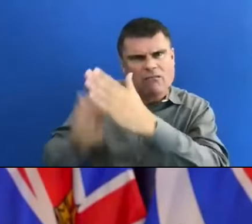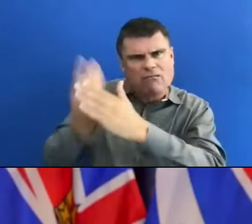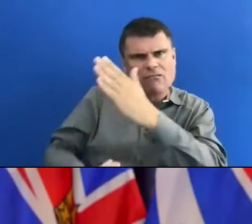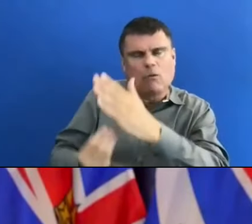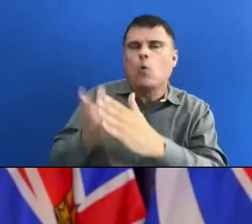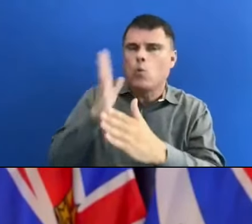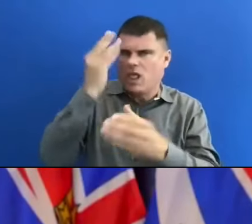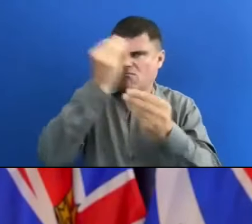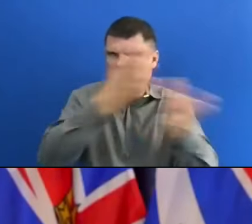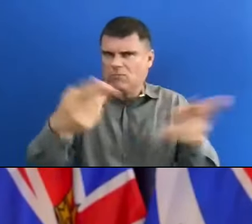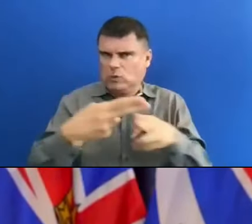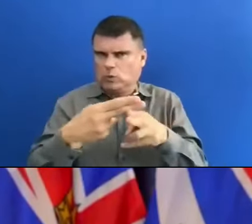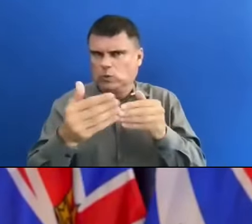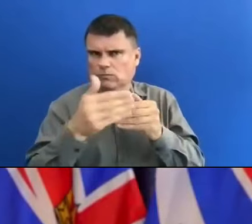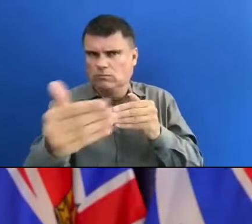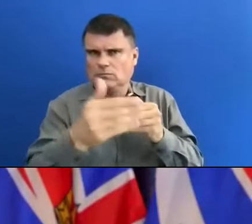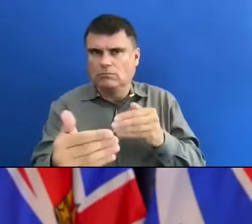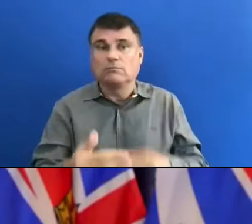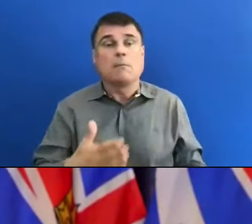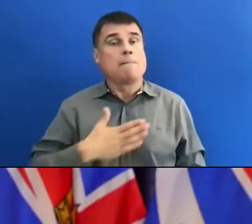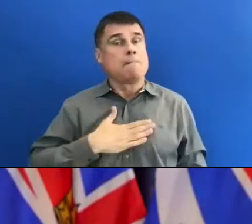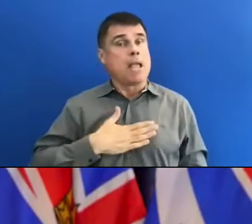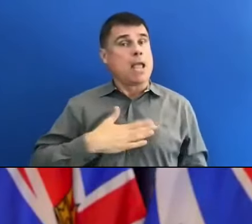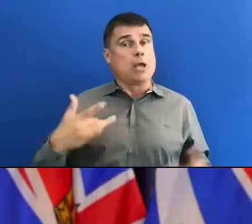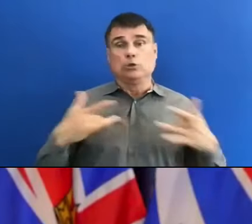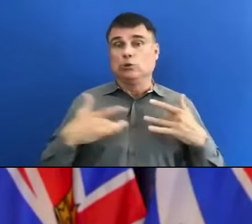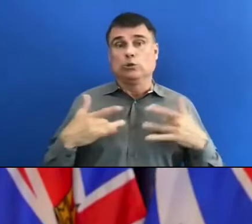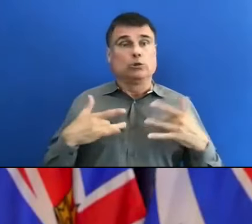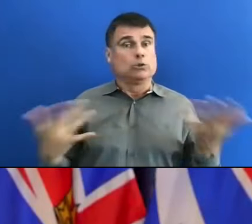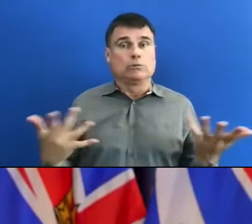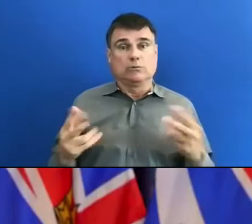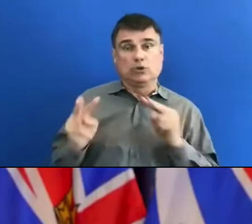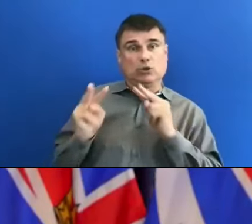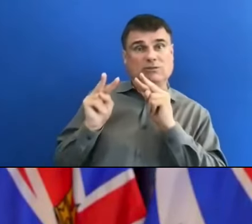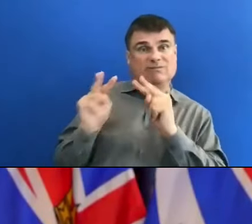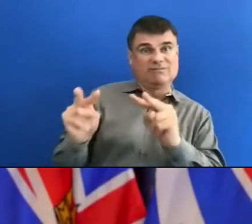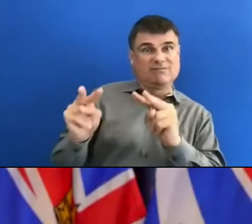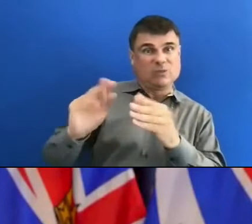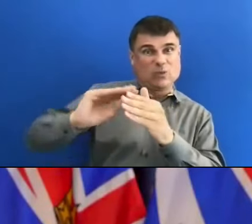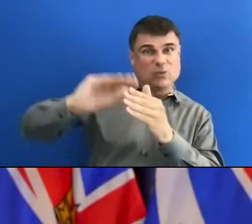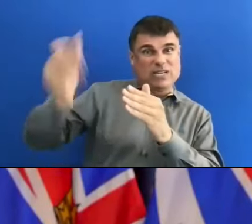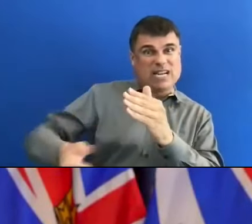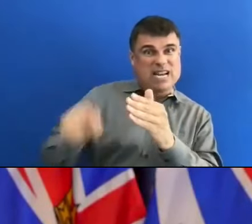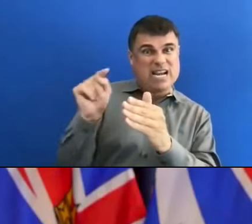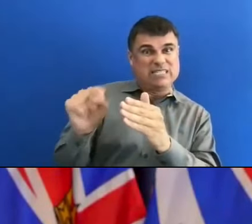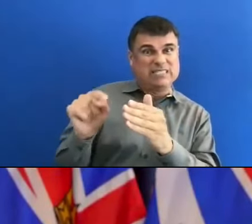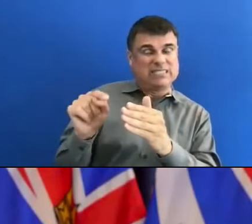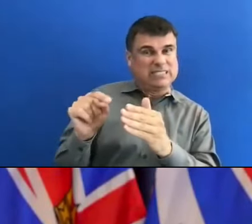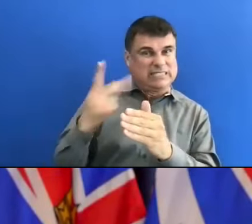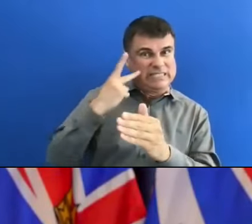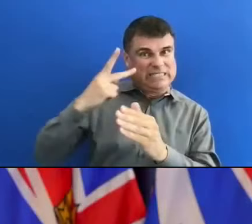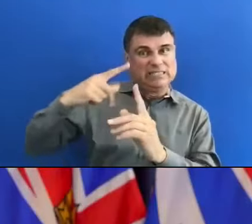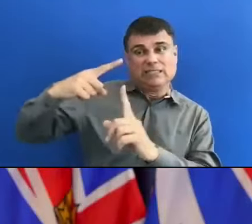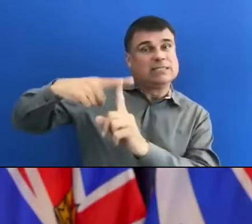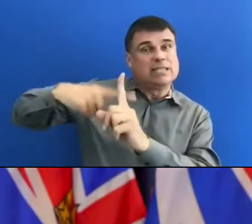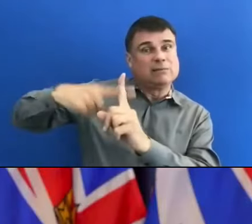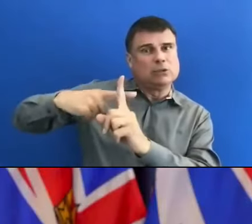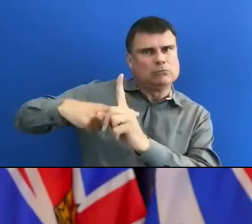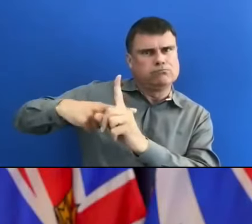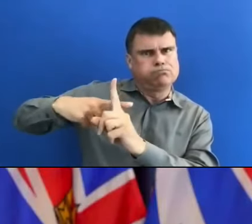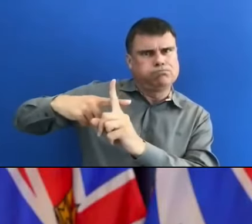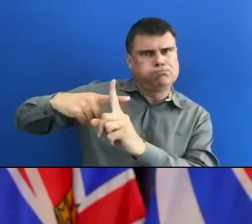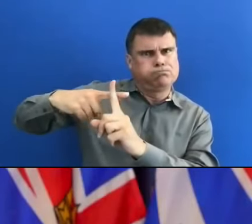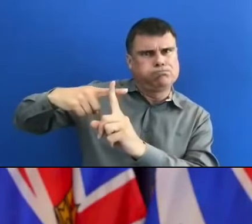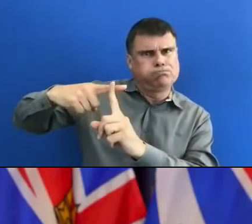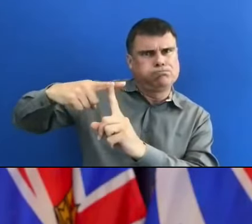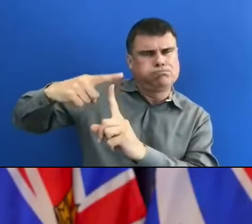going into the weekend, seeing the forecasts of the record-breaking heat in British Columbia in places that have not experienced